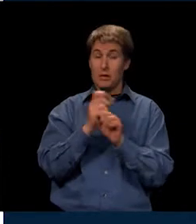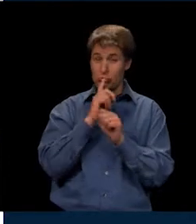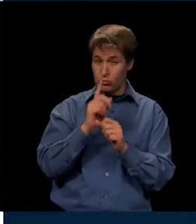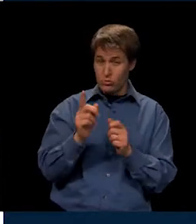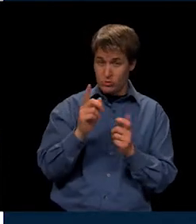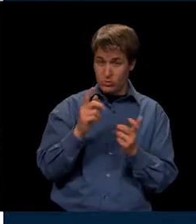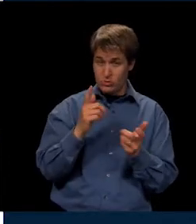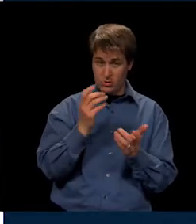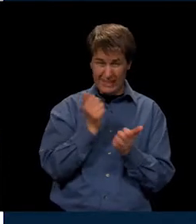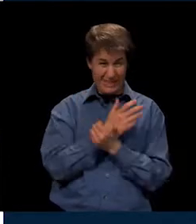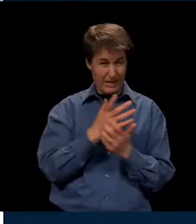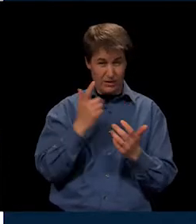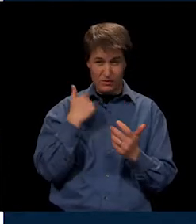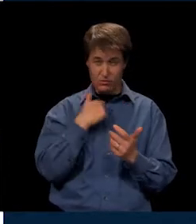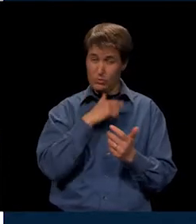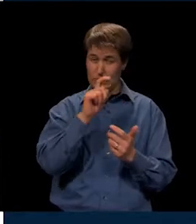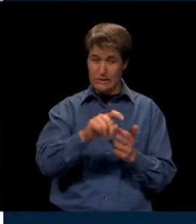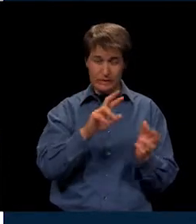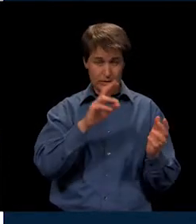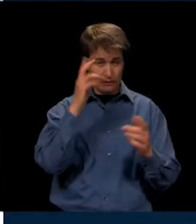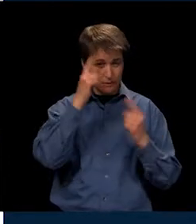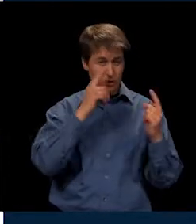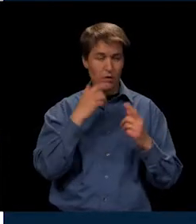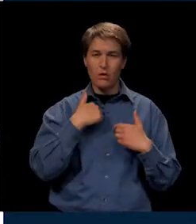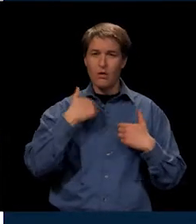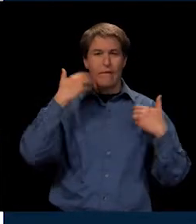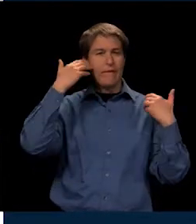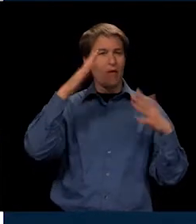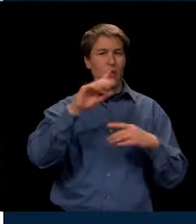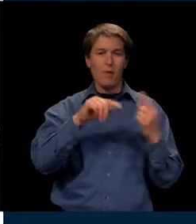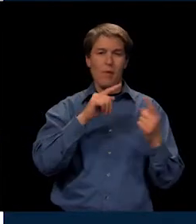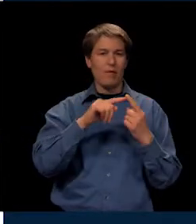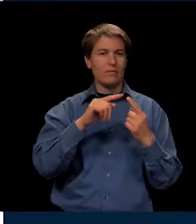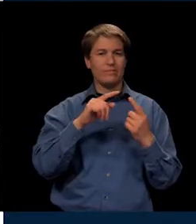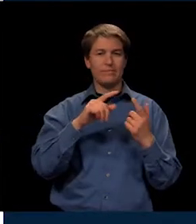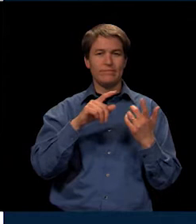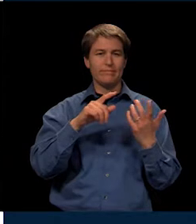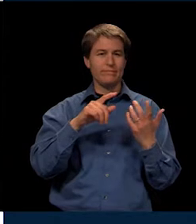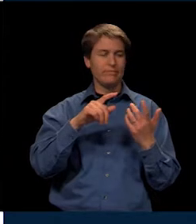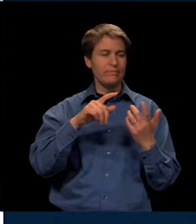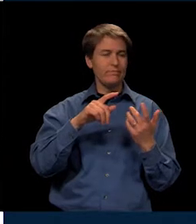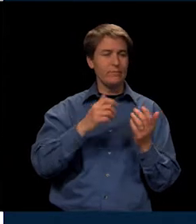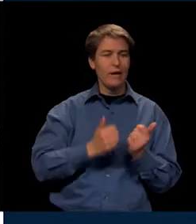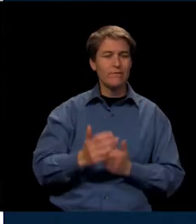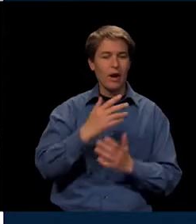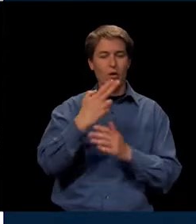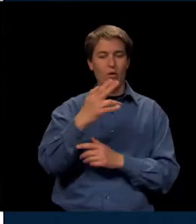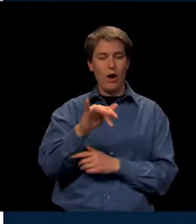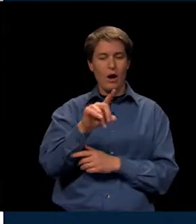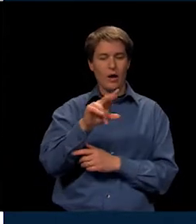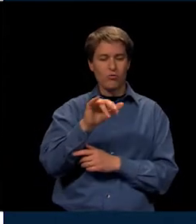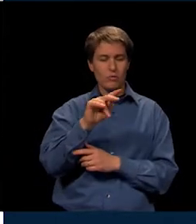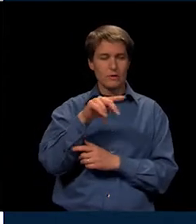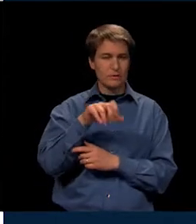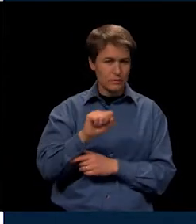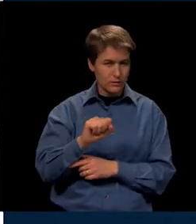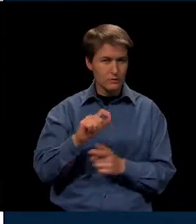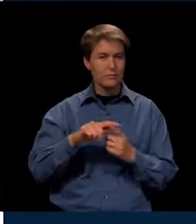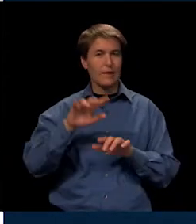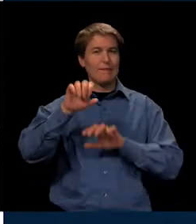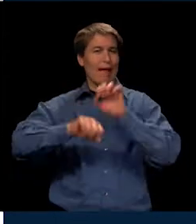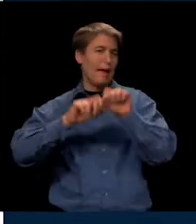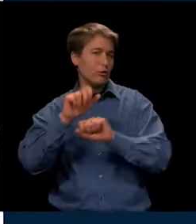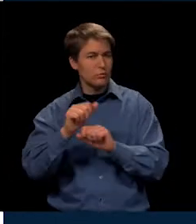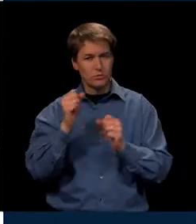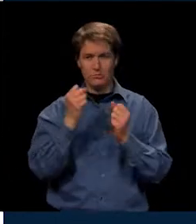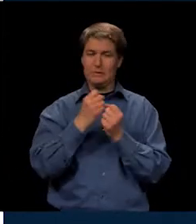we need to consider that I knew nothing about fire hydrants. So I've learned about fire hydrants and ladders and all kinds of things. We're